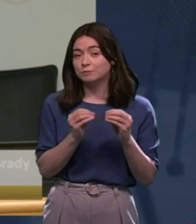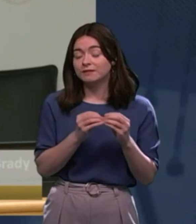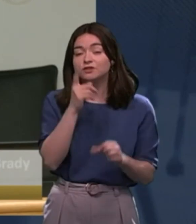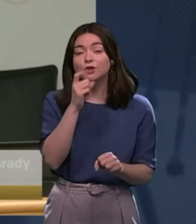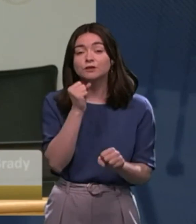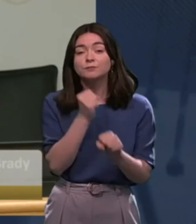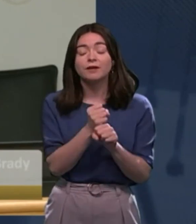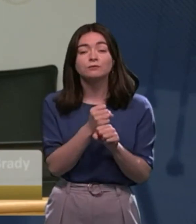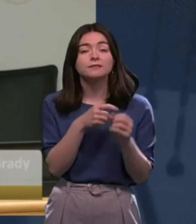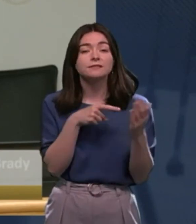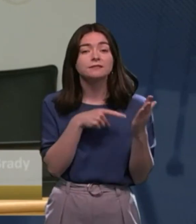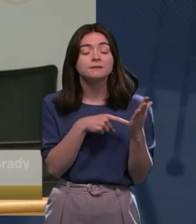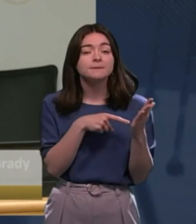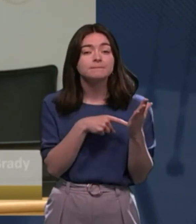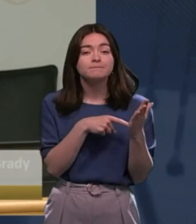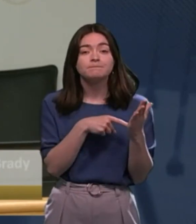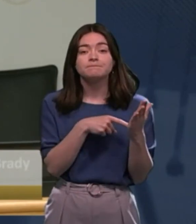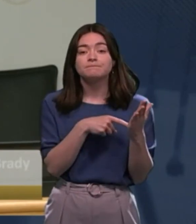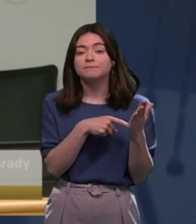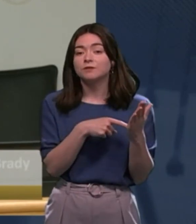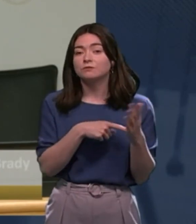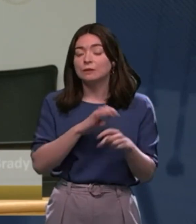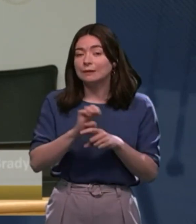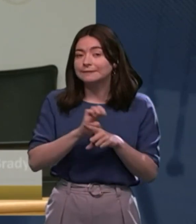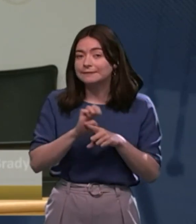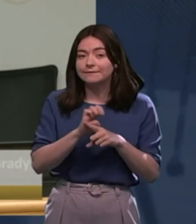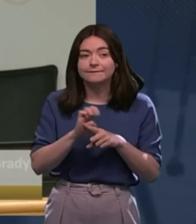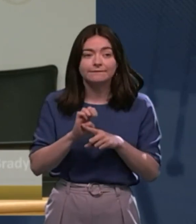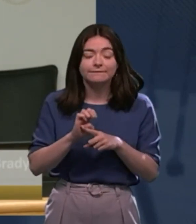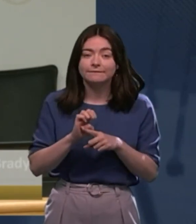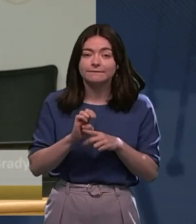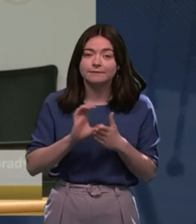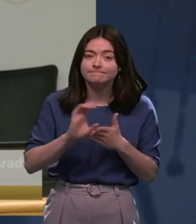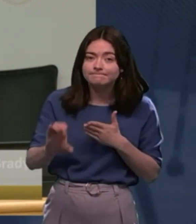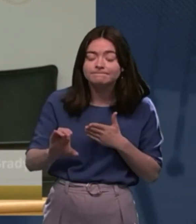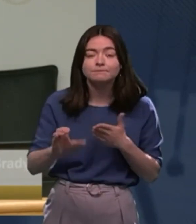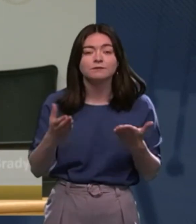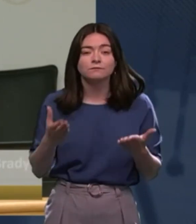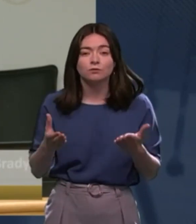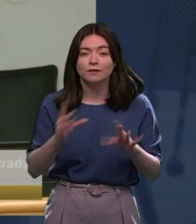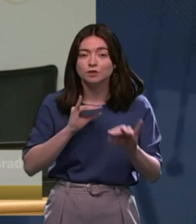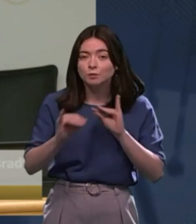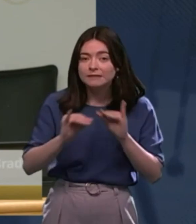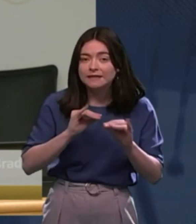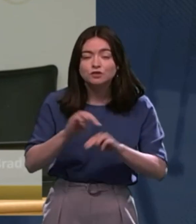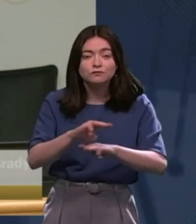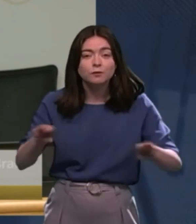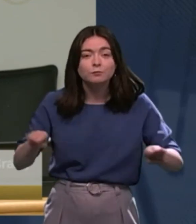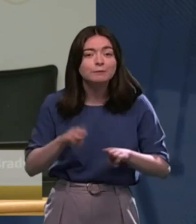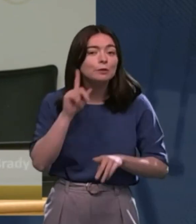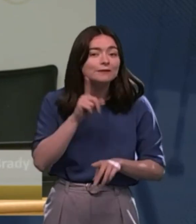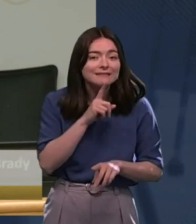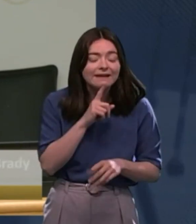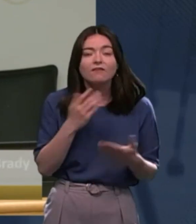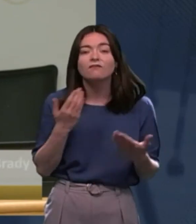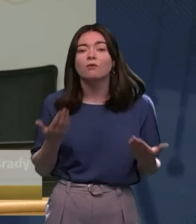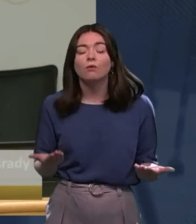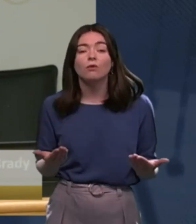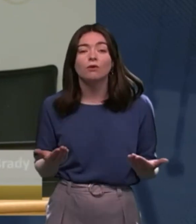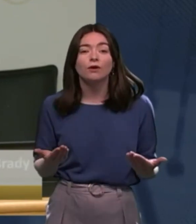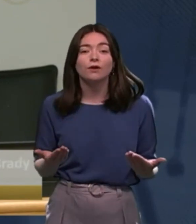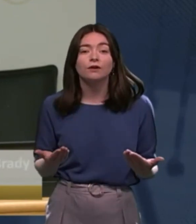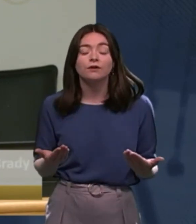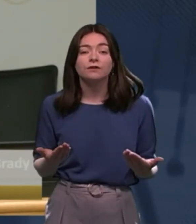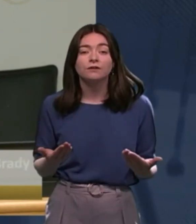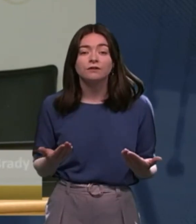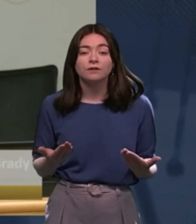about, you know, the under-resourcing of interpretation for people who may be deaf or people being